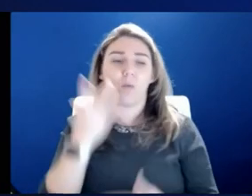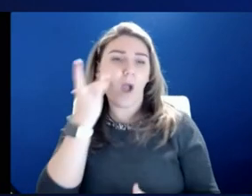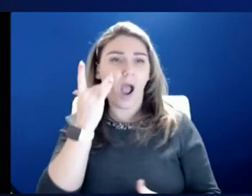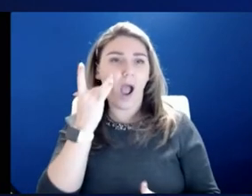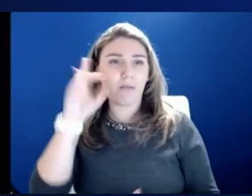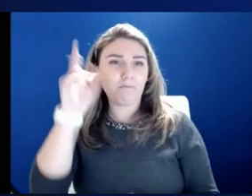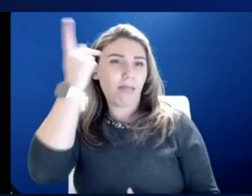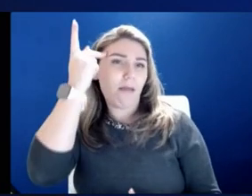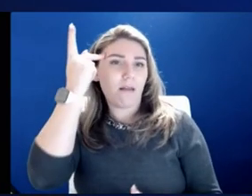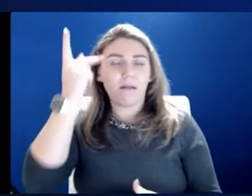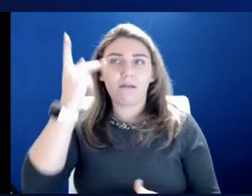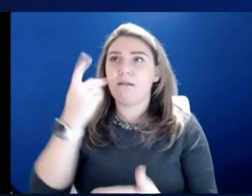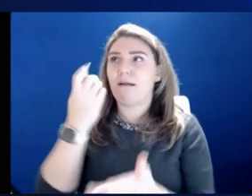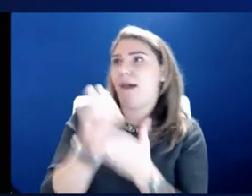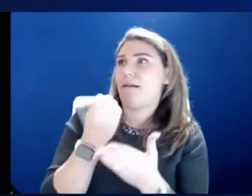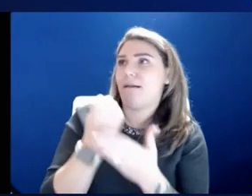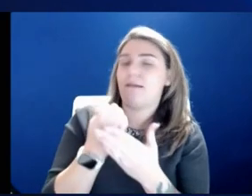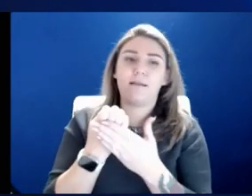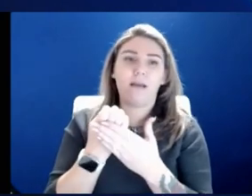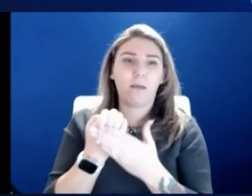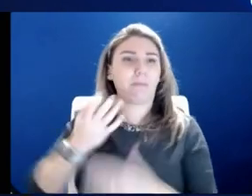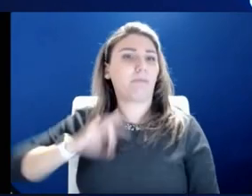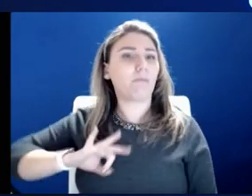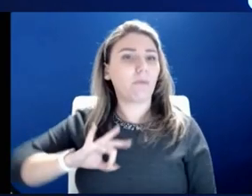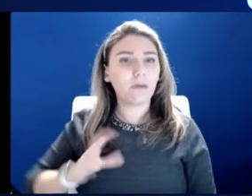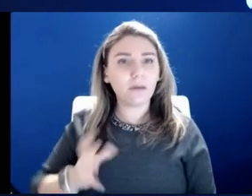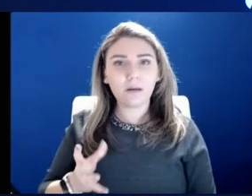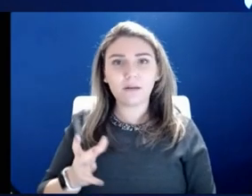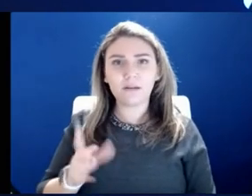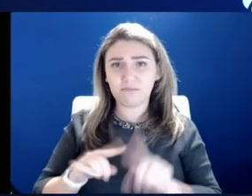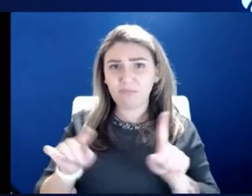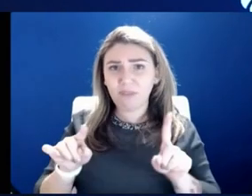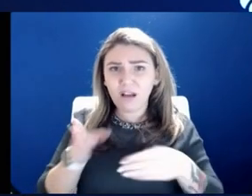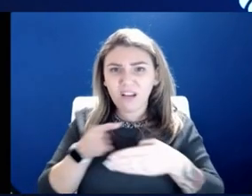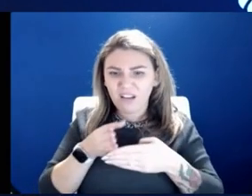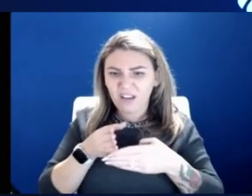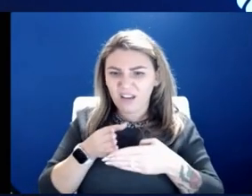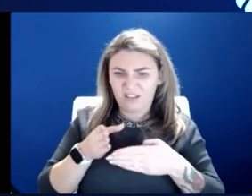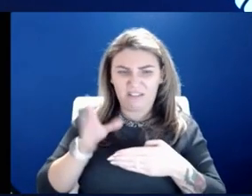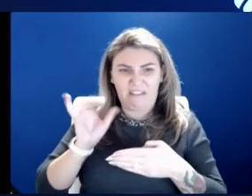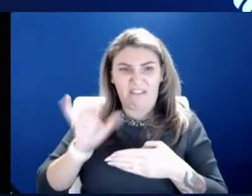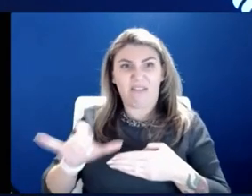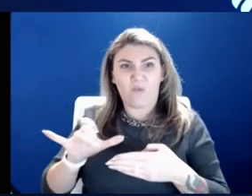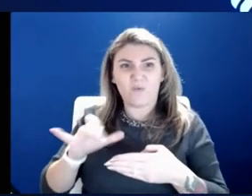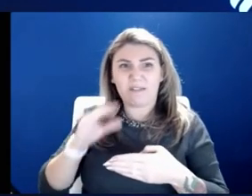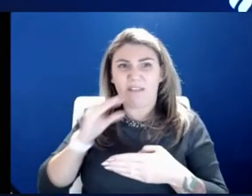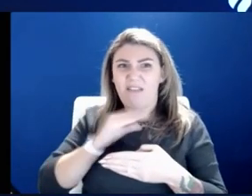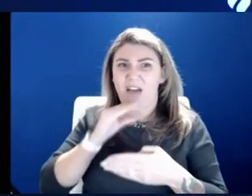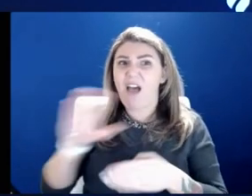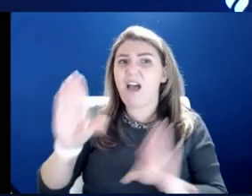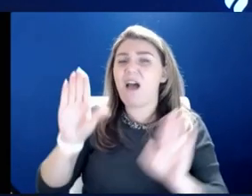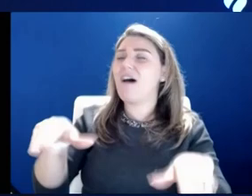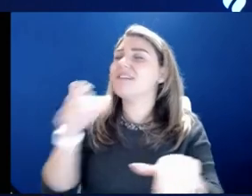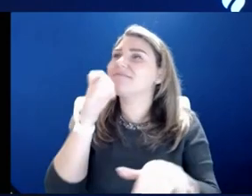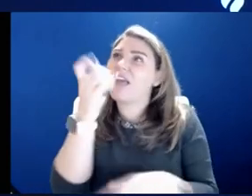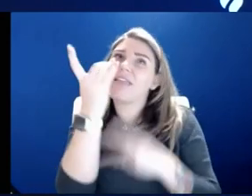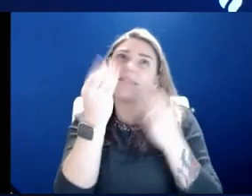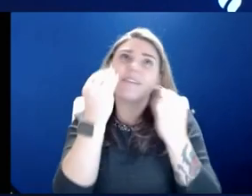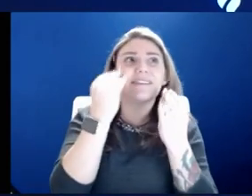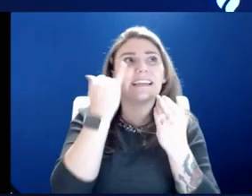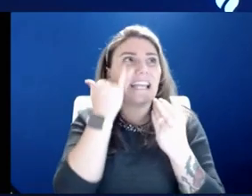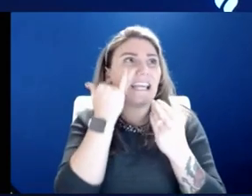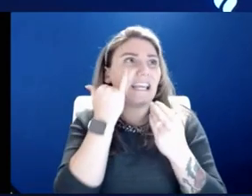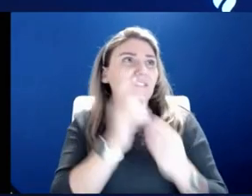or any other type of gain. And in the meantime, that drawer is still out there. And I don't have to think about it anymore, whether I'm telling you the truth or I'm telling you a lie.